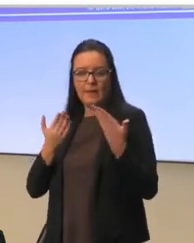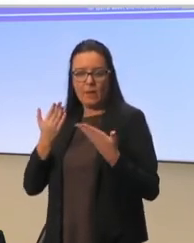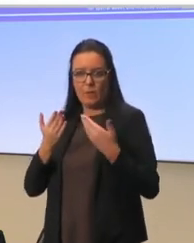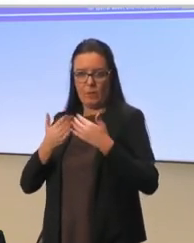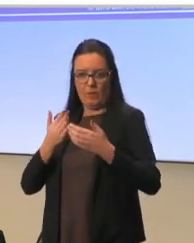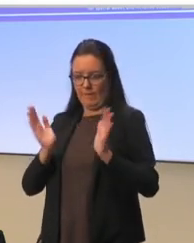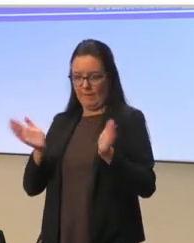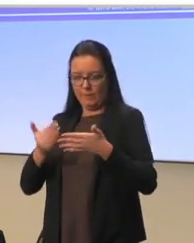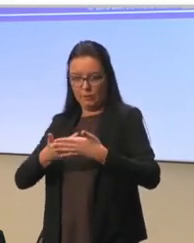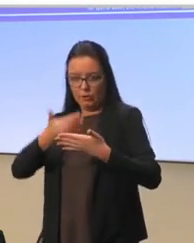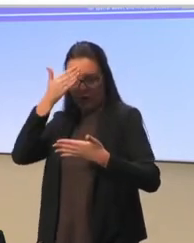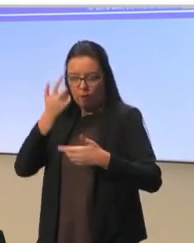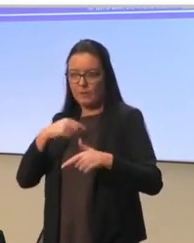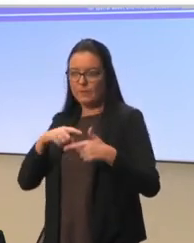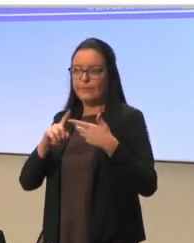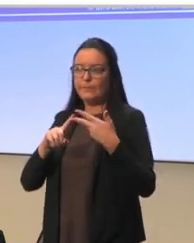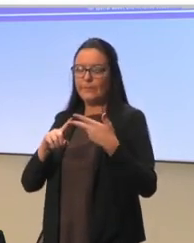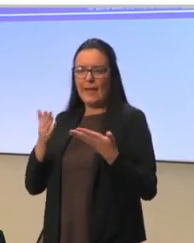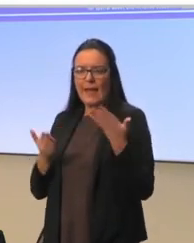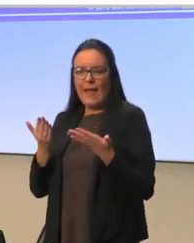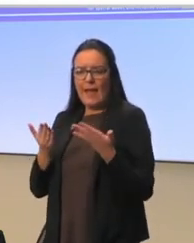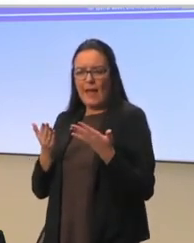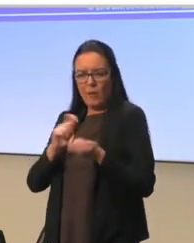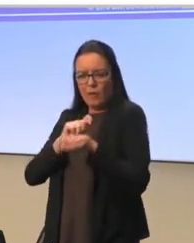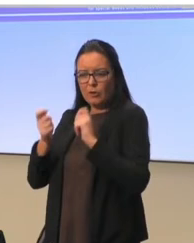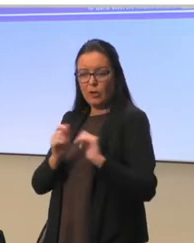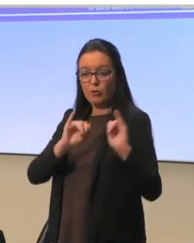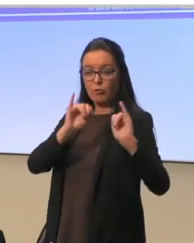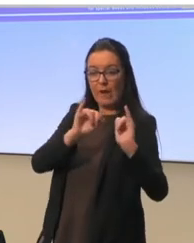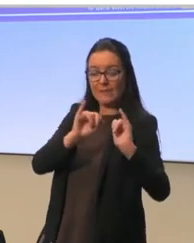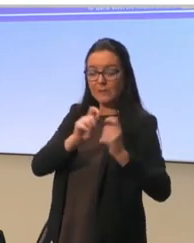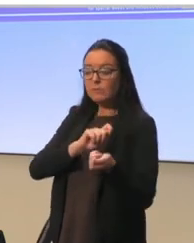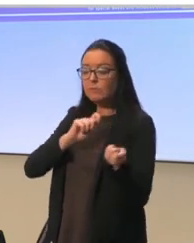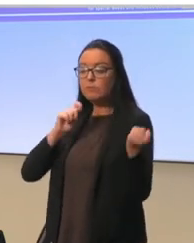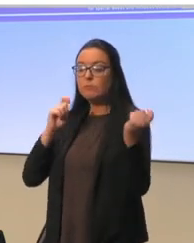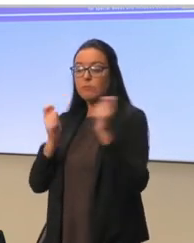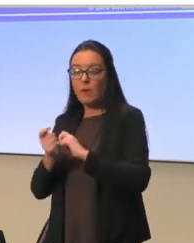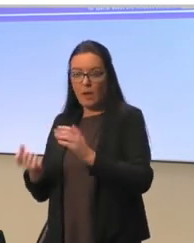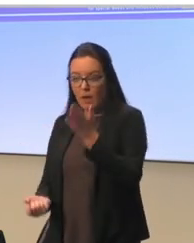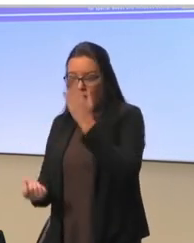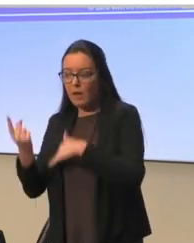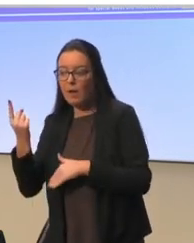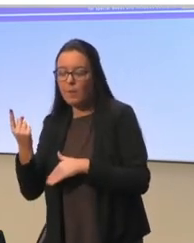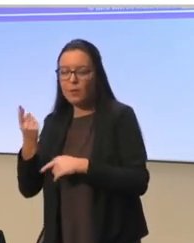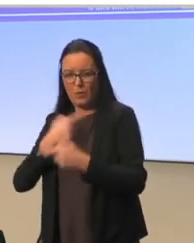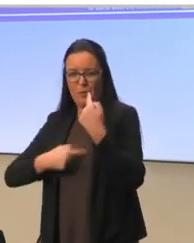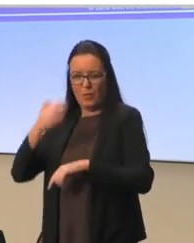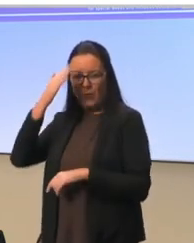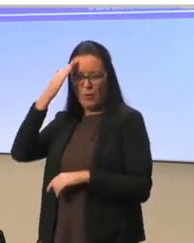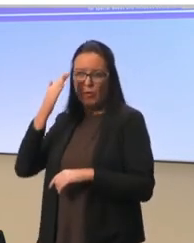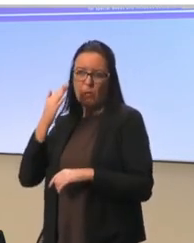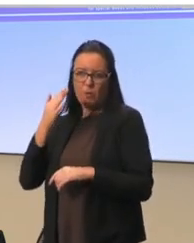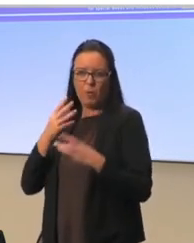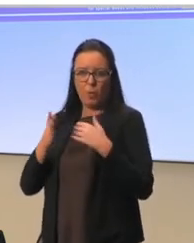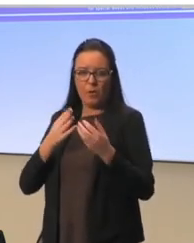We want to see how to turn the crisis into an opportunity because we all know we have learned a lot and we know what things have worked actually